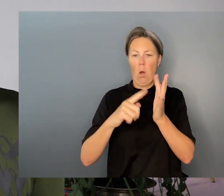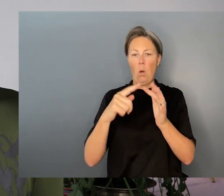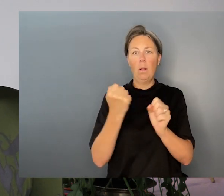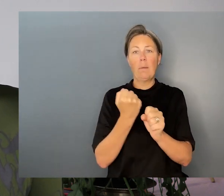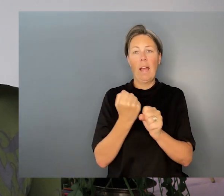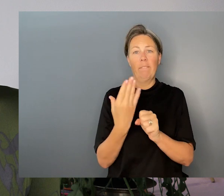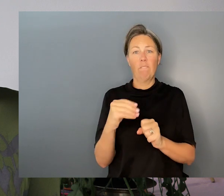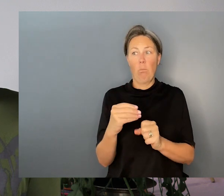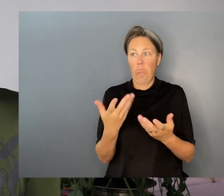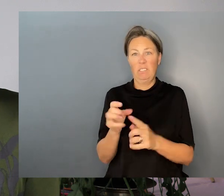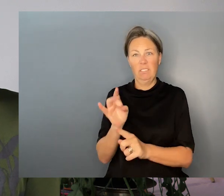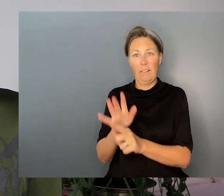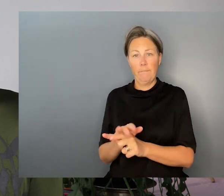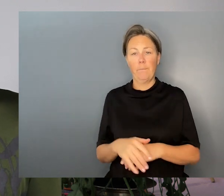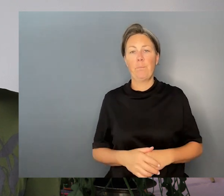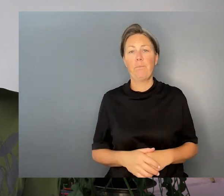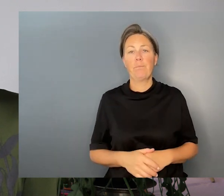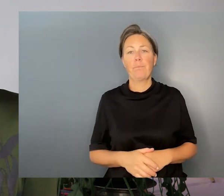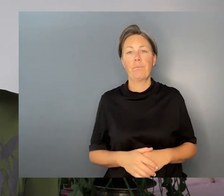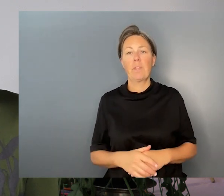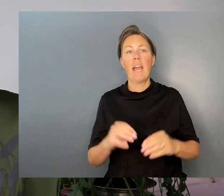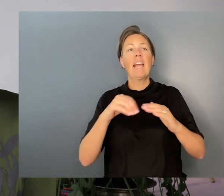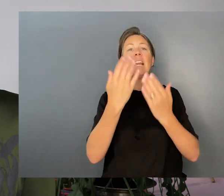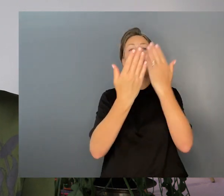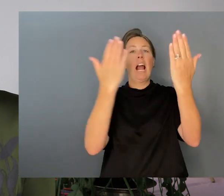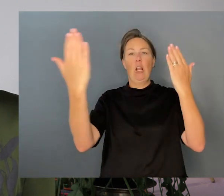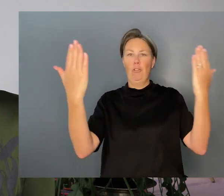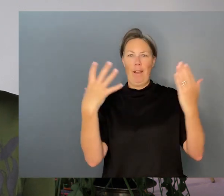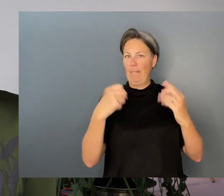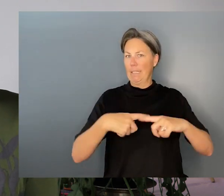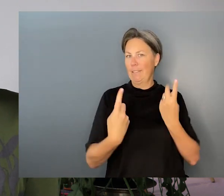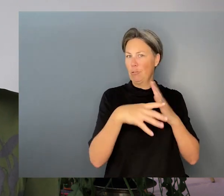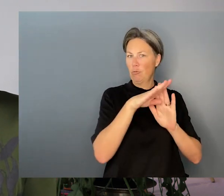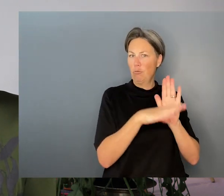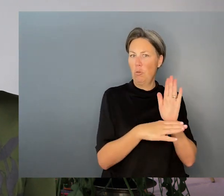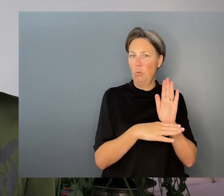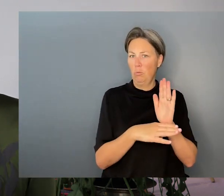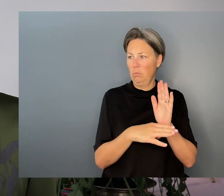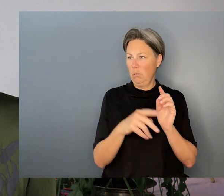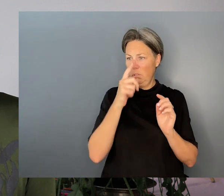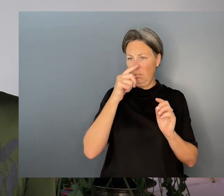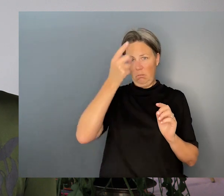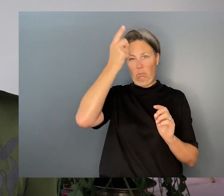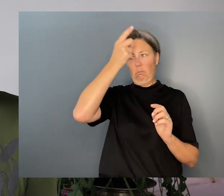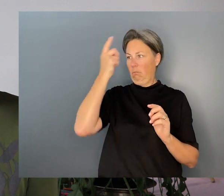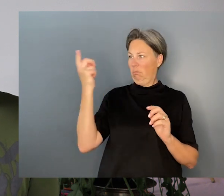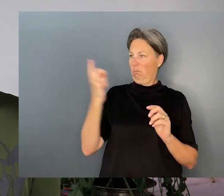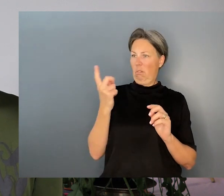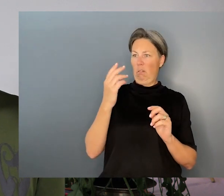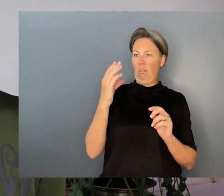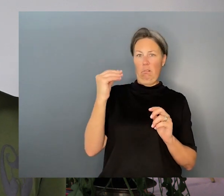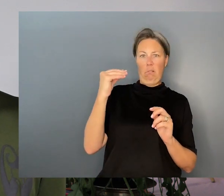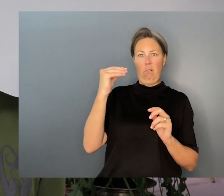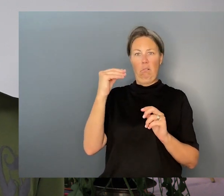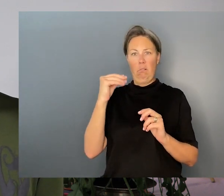In a gallery external logics do not apply. Tell me how long you have been here for. One thing becomes another. A white